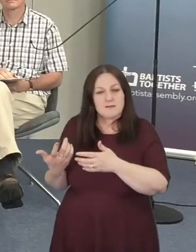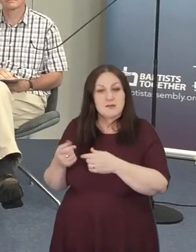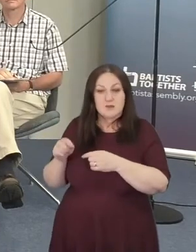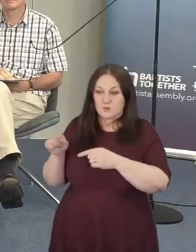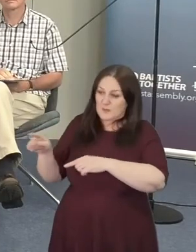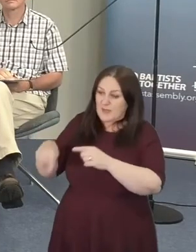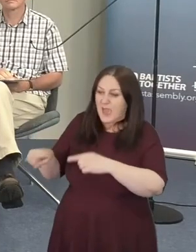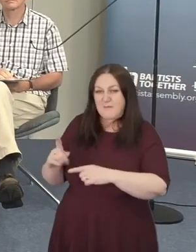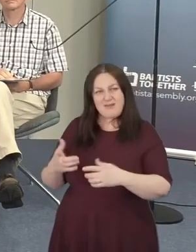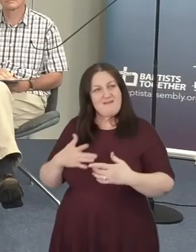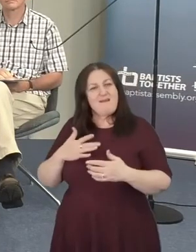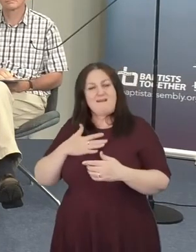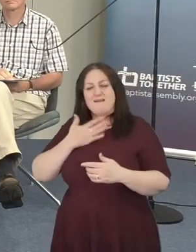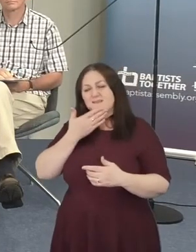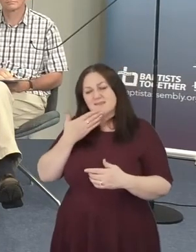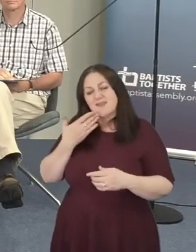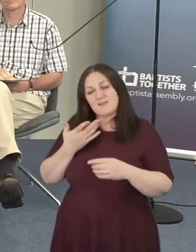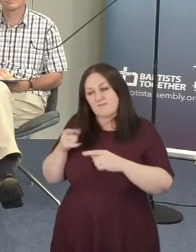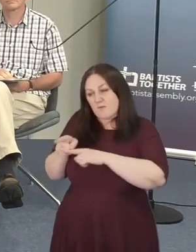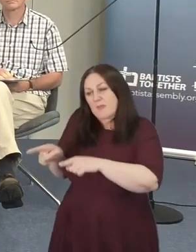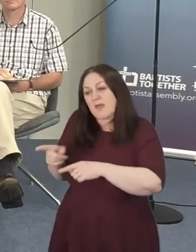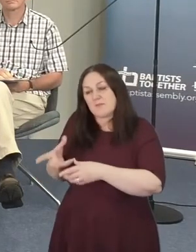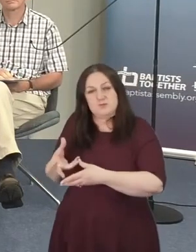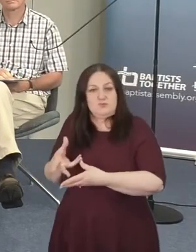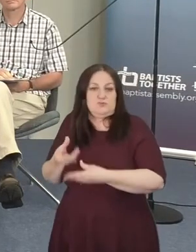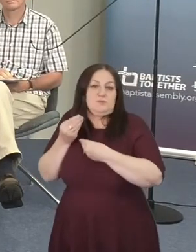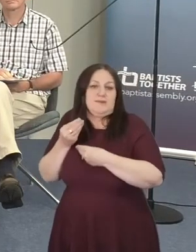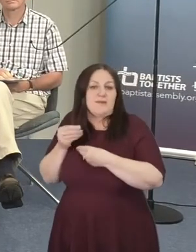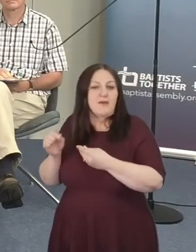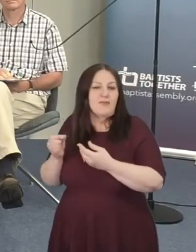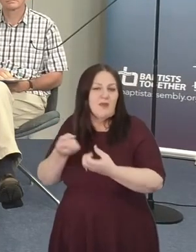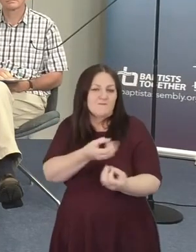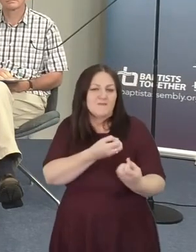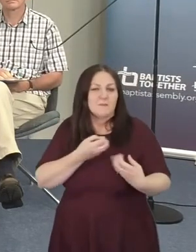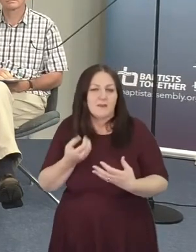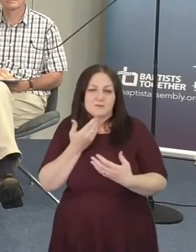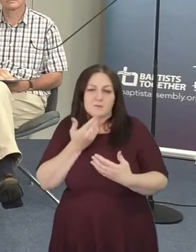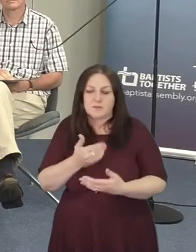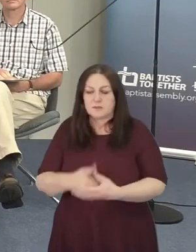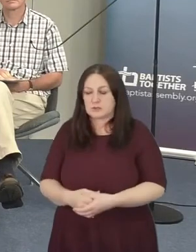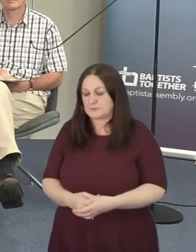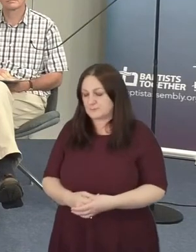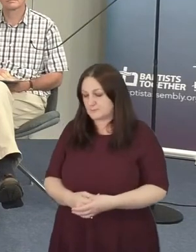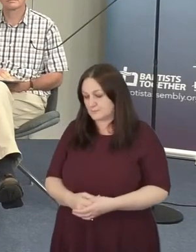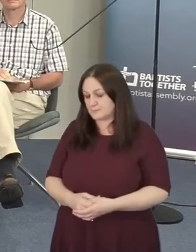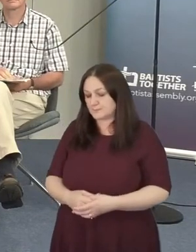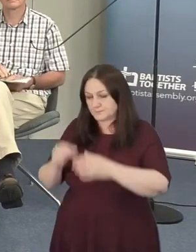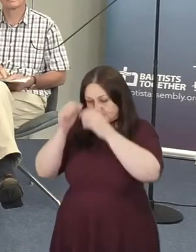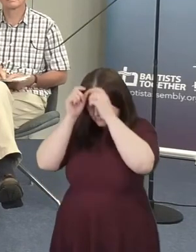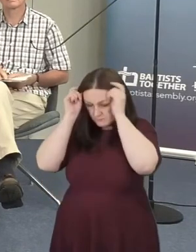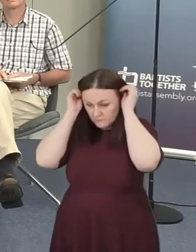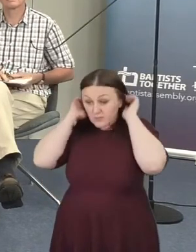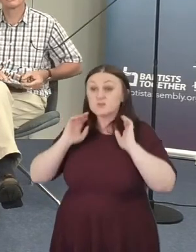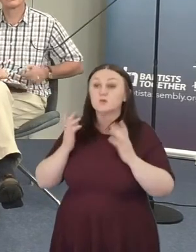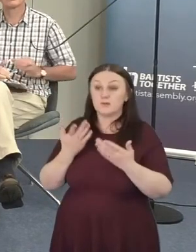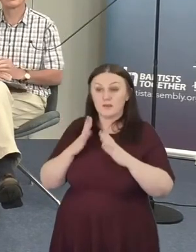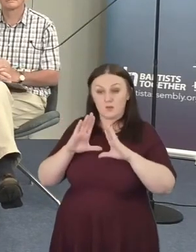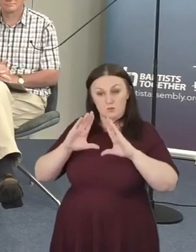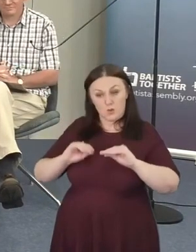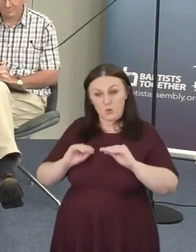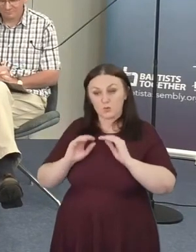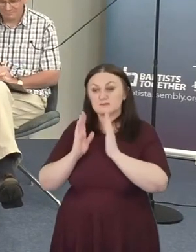some specific feedback. So thank you for that. We're going to close now in prayer. So please join me in prayer.